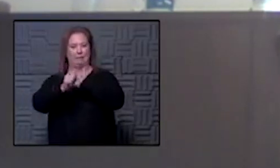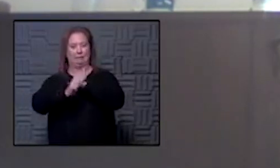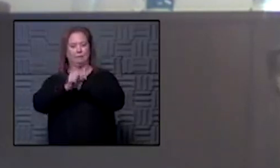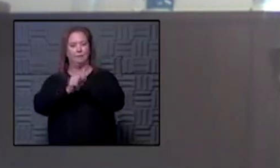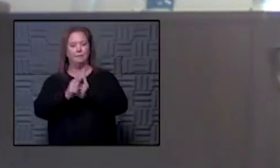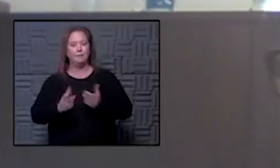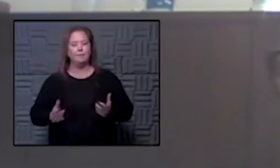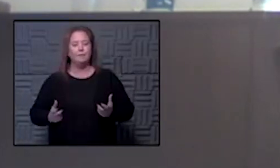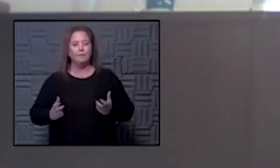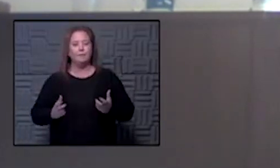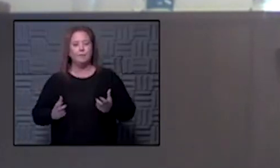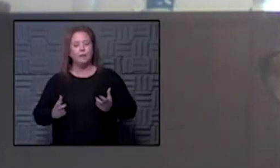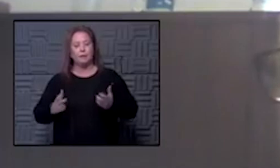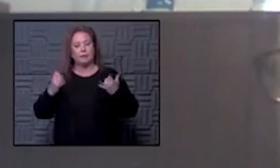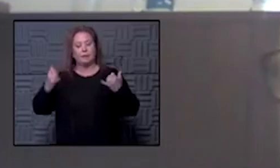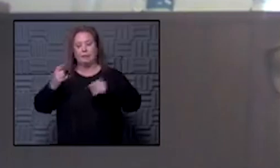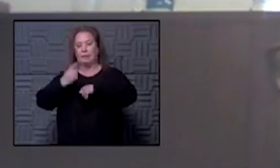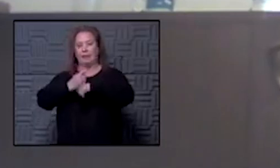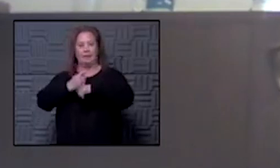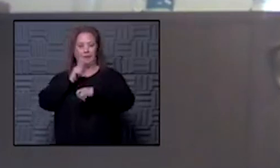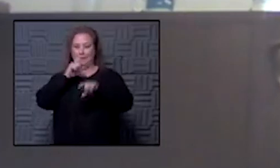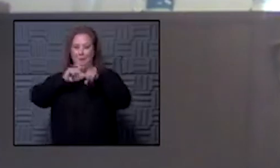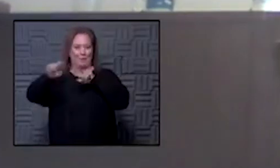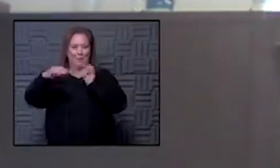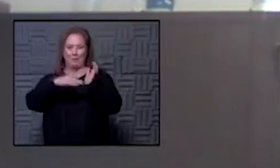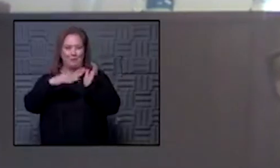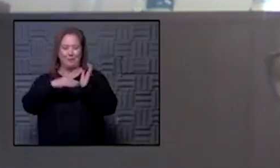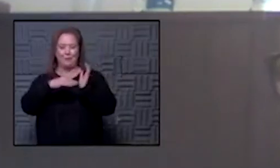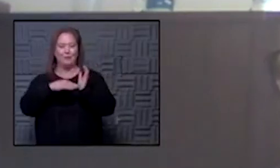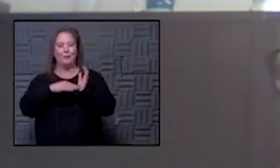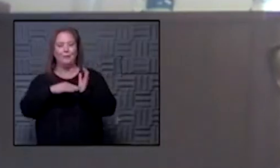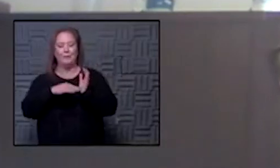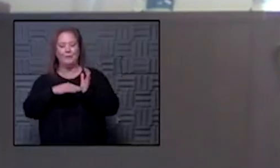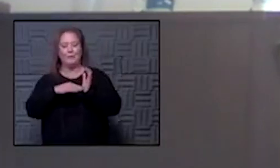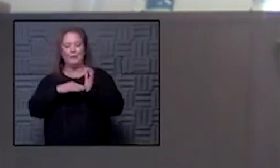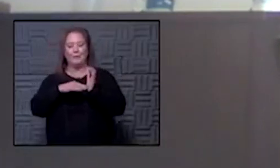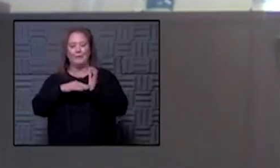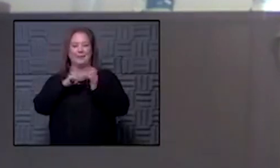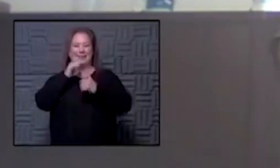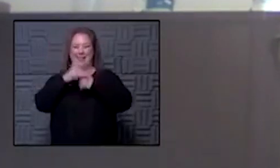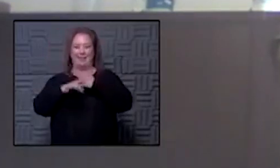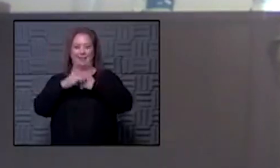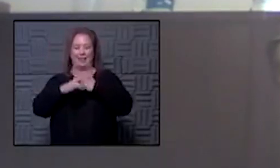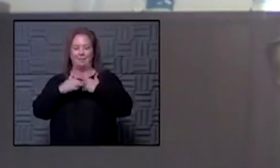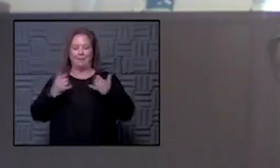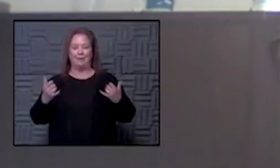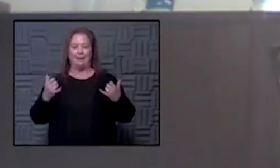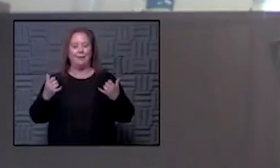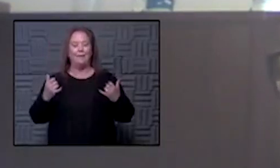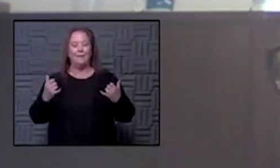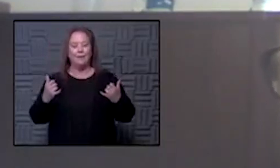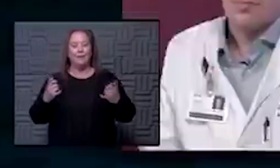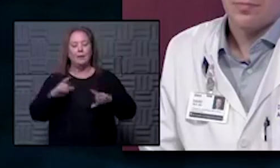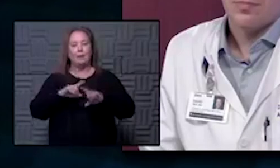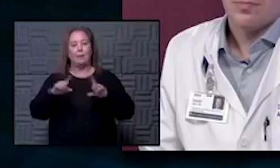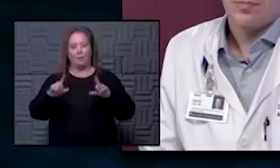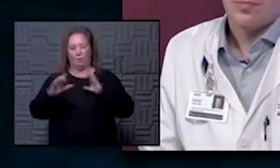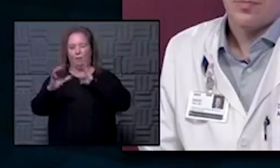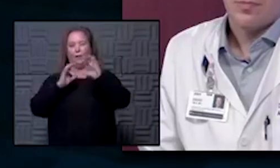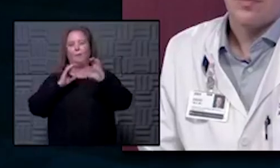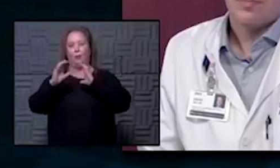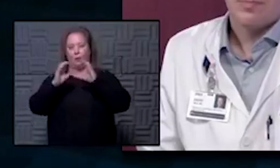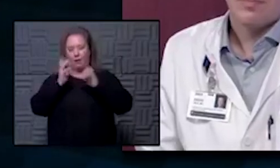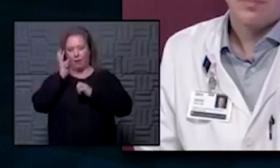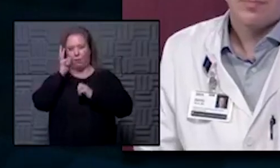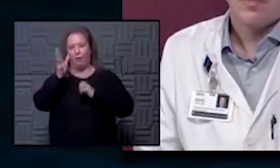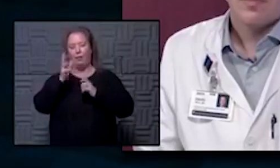today i would say don't call your provider and ask for it but certainly not available um but there will be lots of communication going